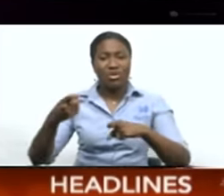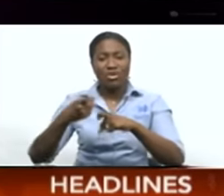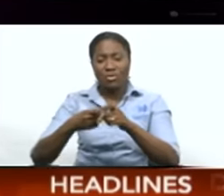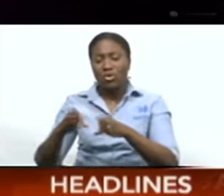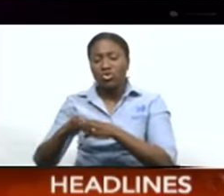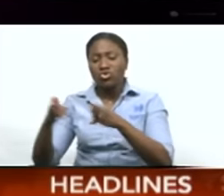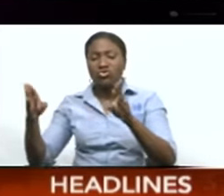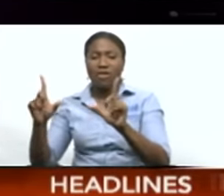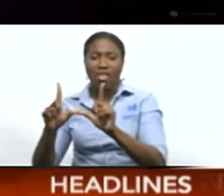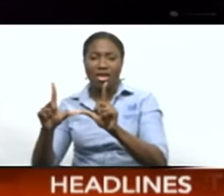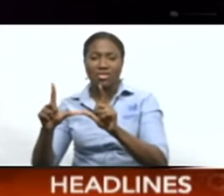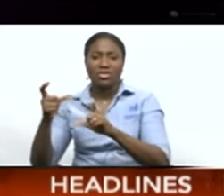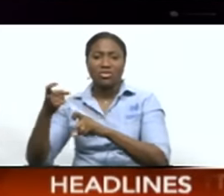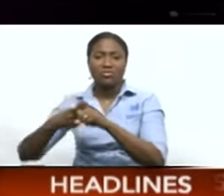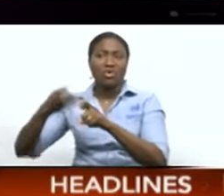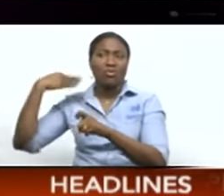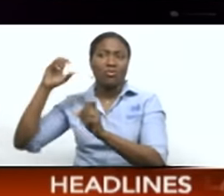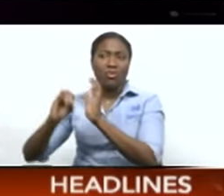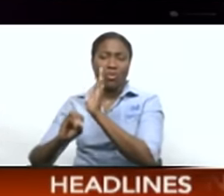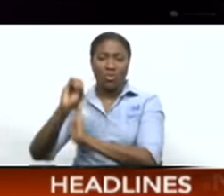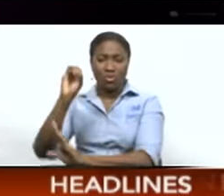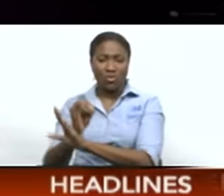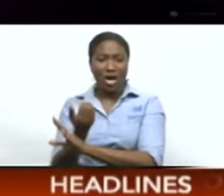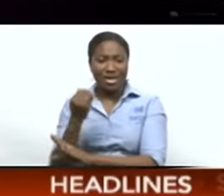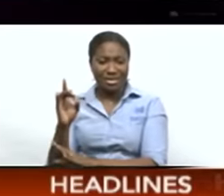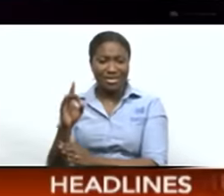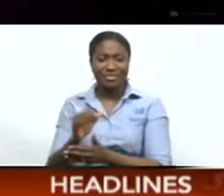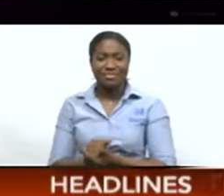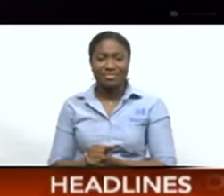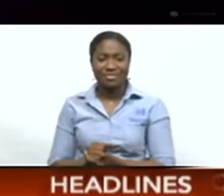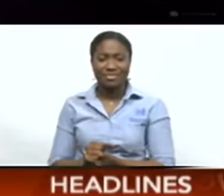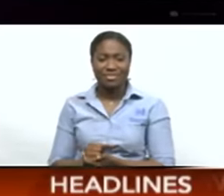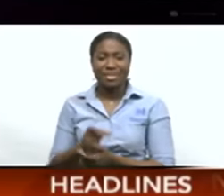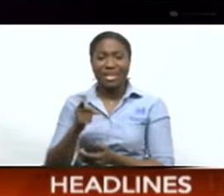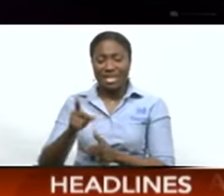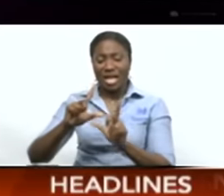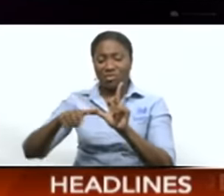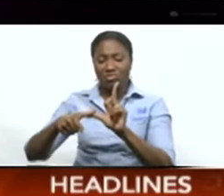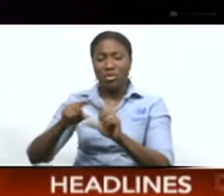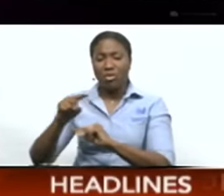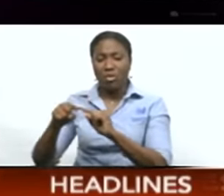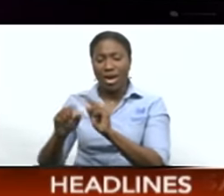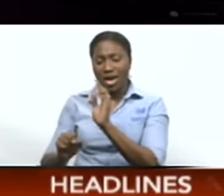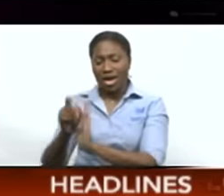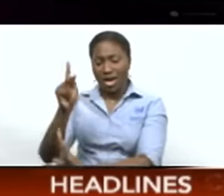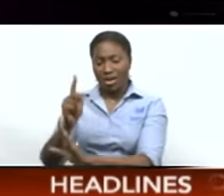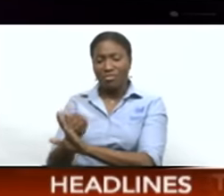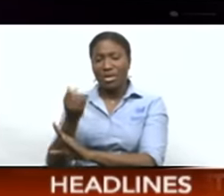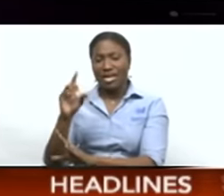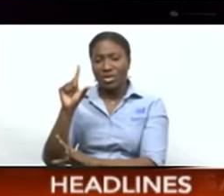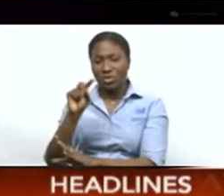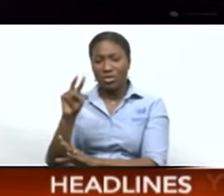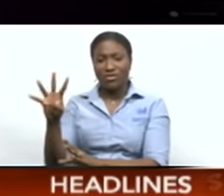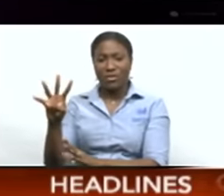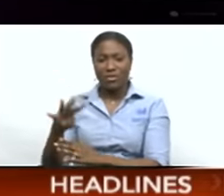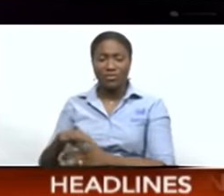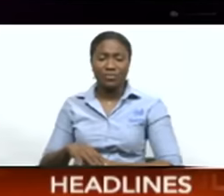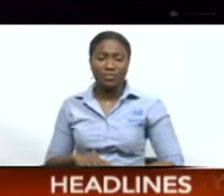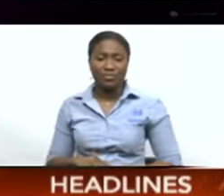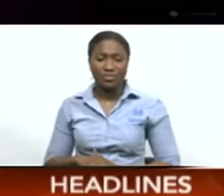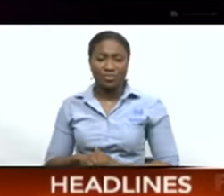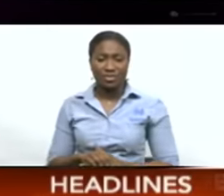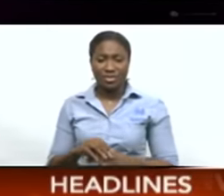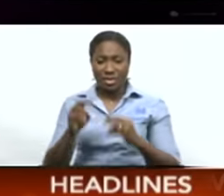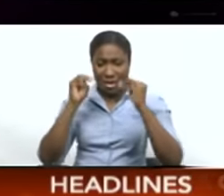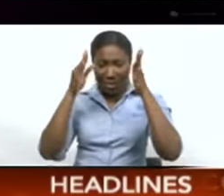that was issued by OFAC on October 18th, relating to Venezuela, which expires on April 18th, 2024. Minister Young